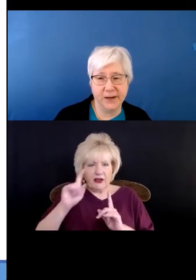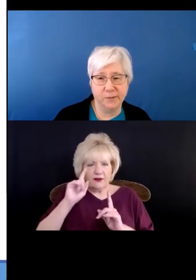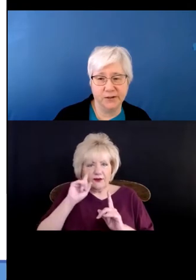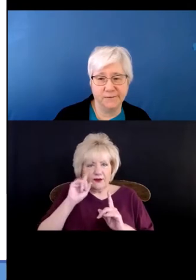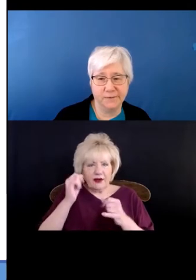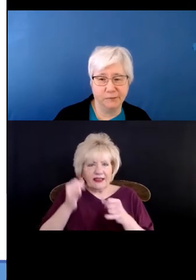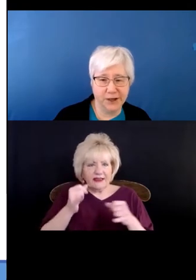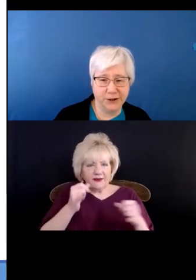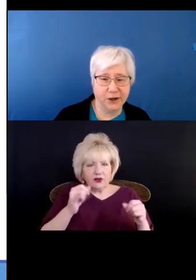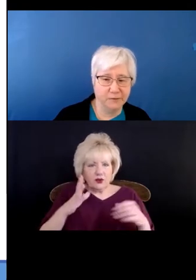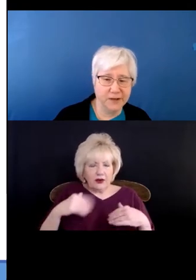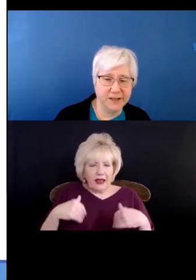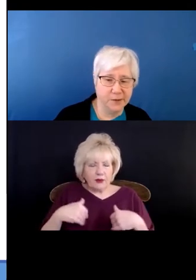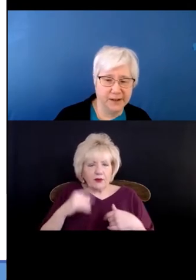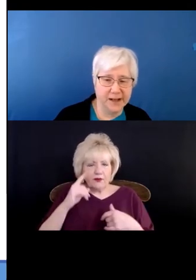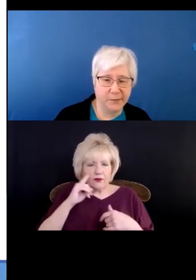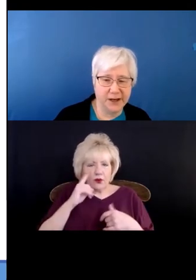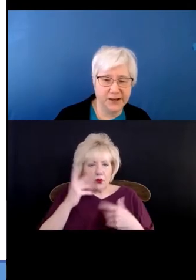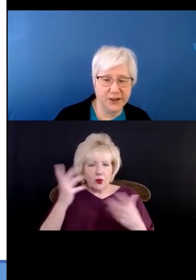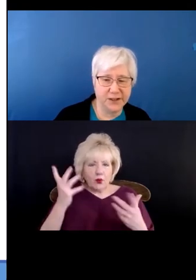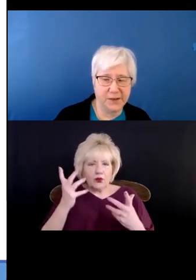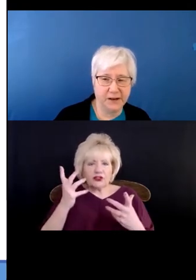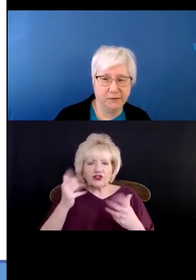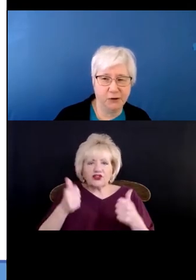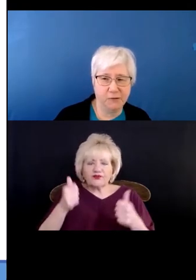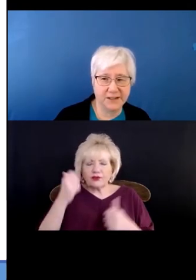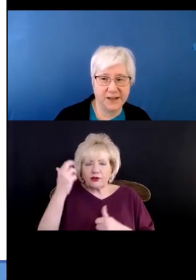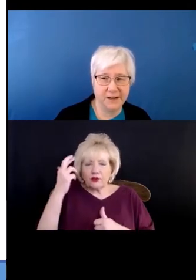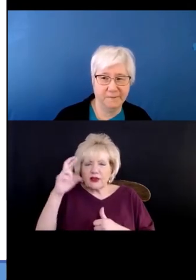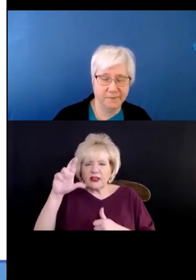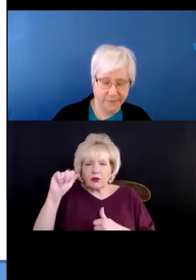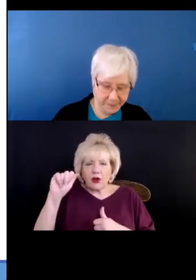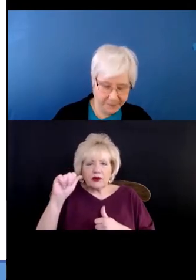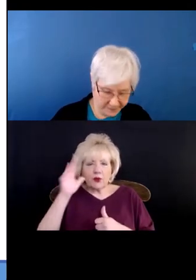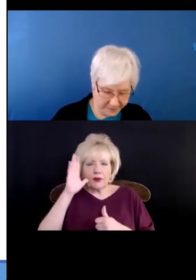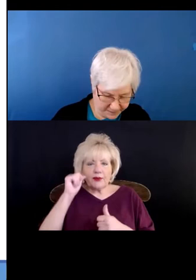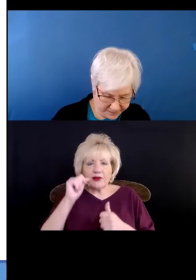animals for which a reasonable accommodation is being requested.